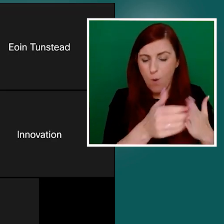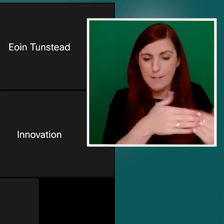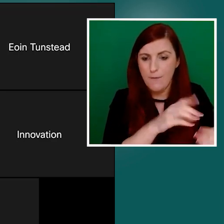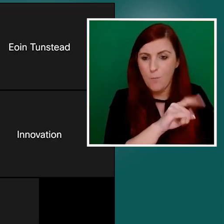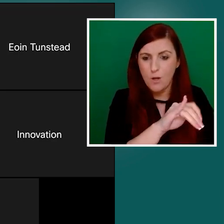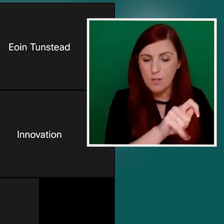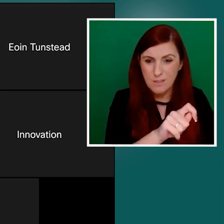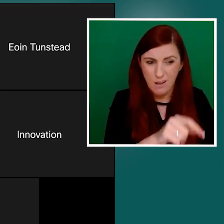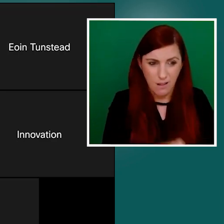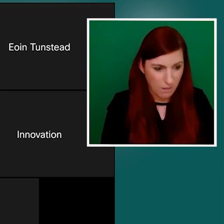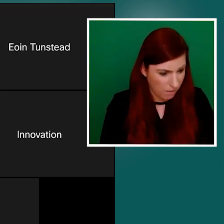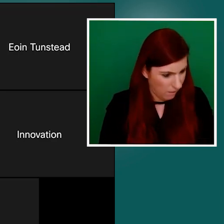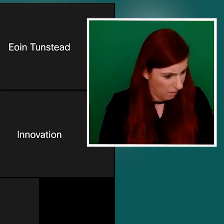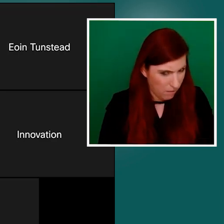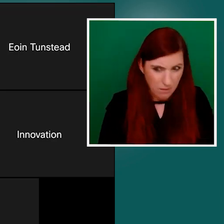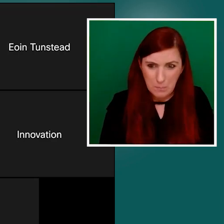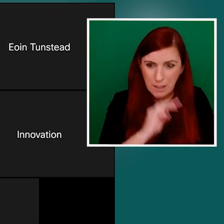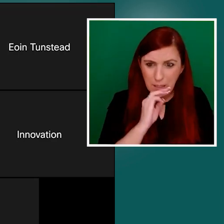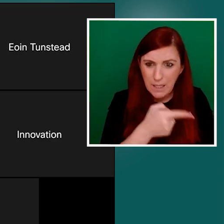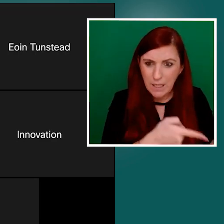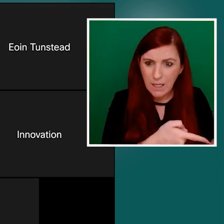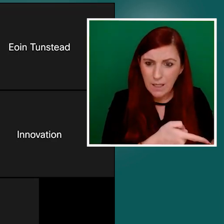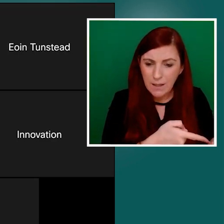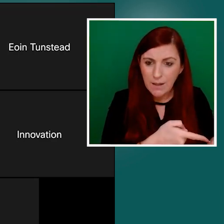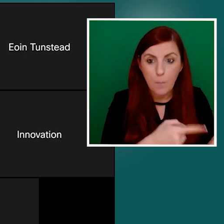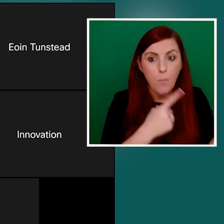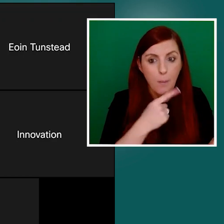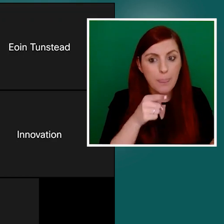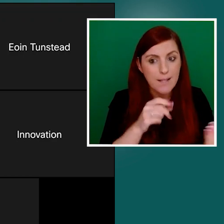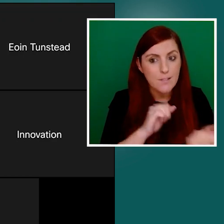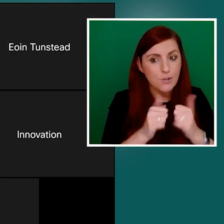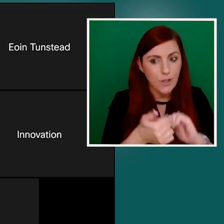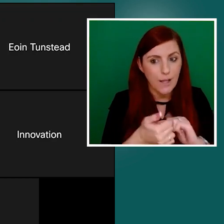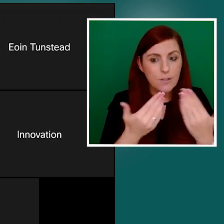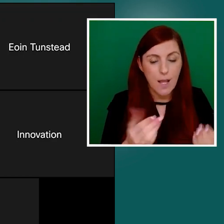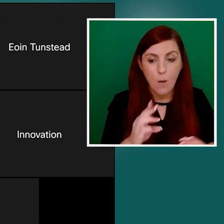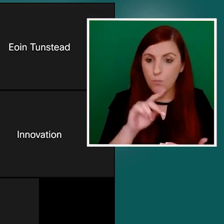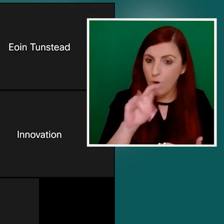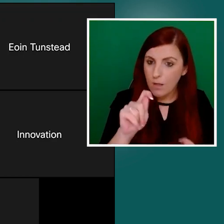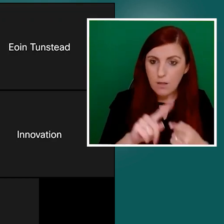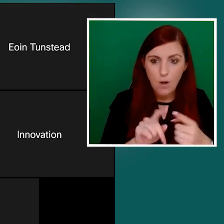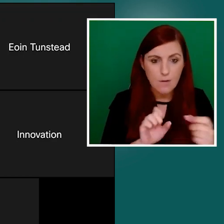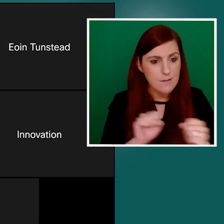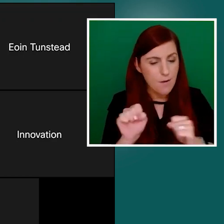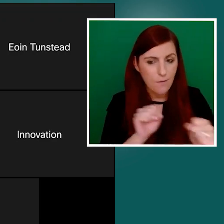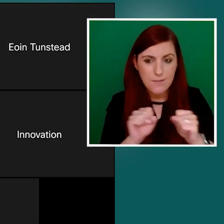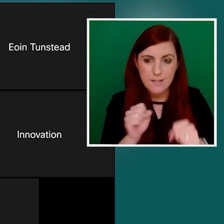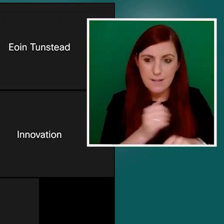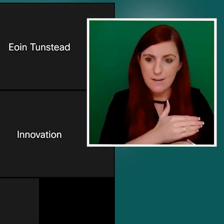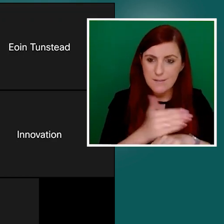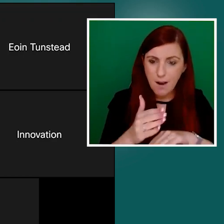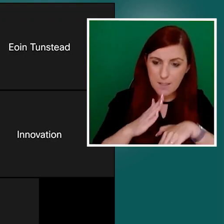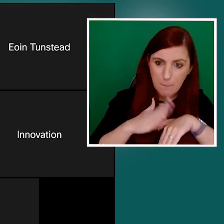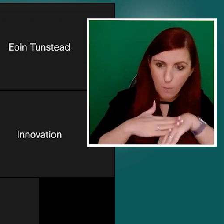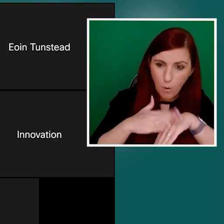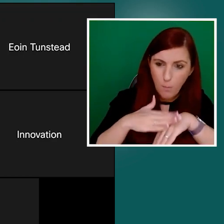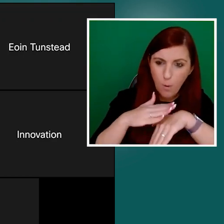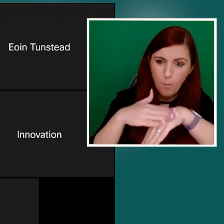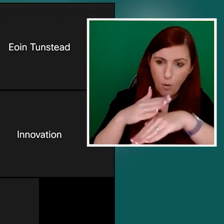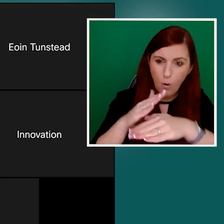that is much of that is beginning to change. So products and services and this whole thing about